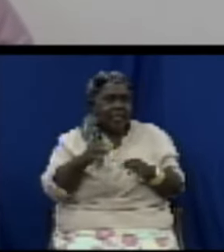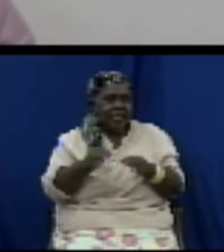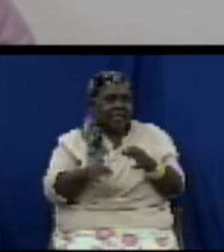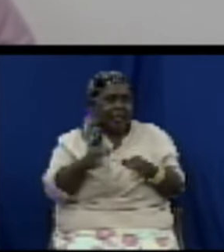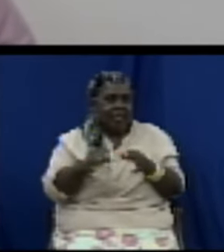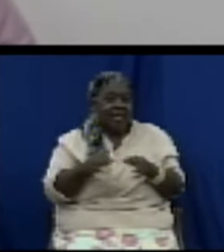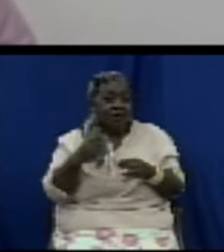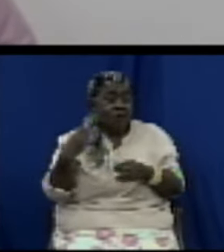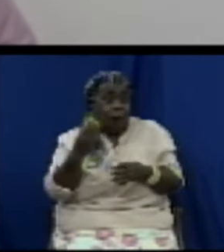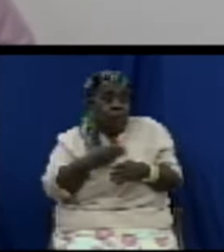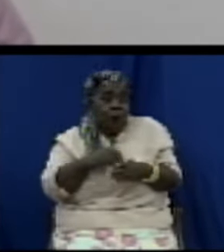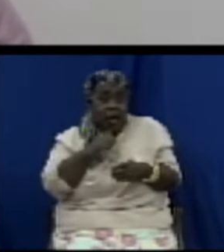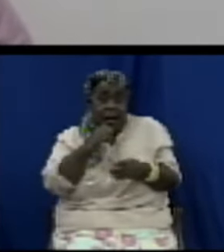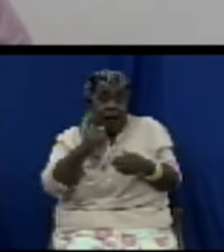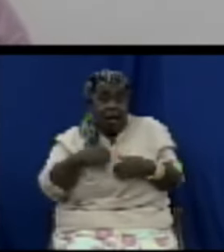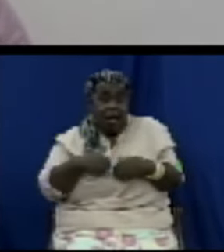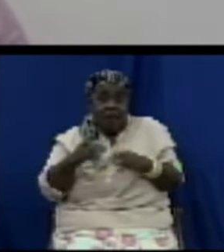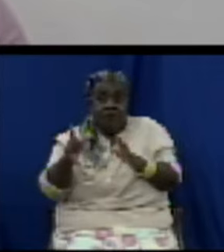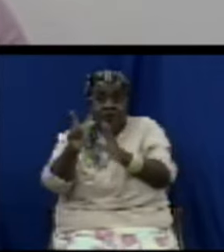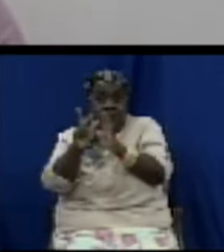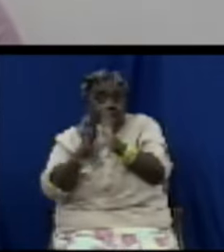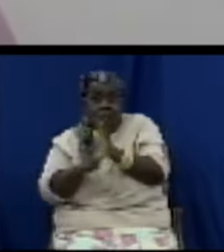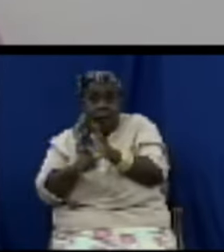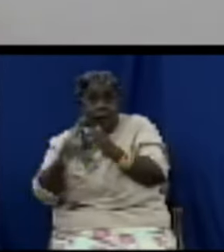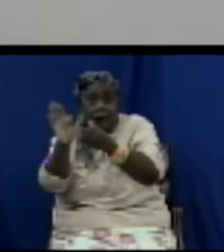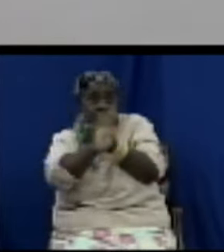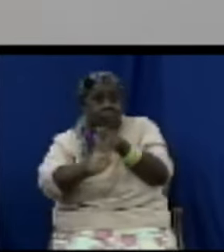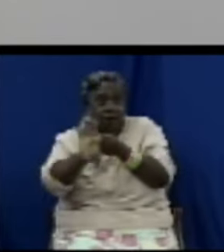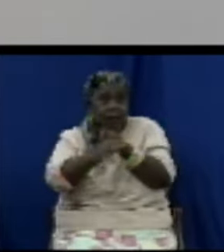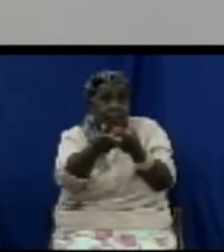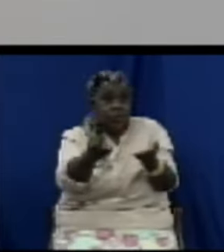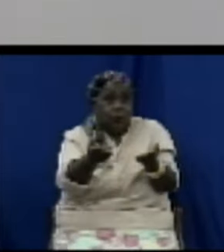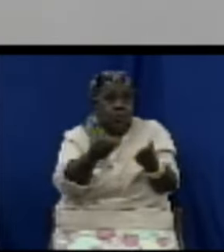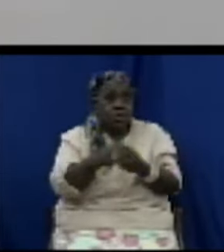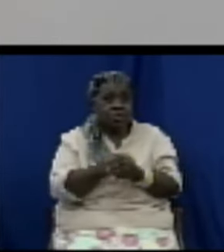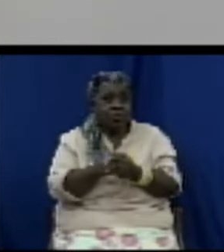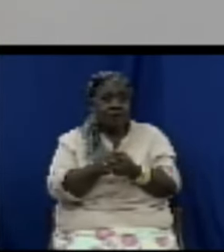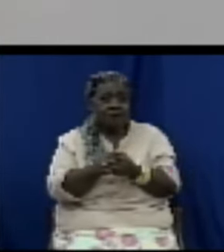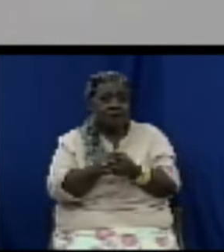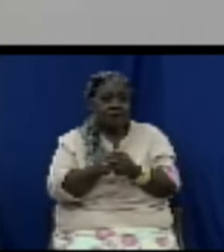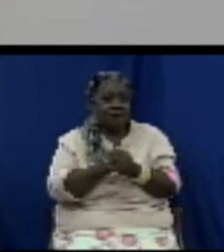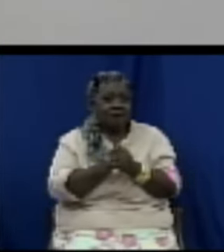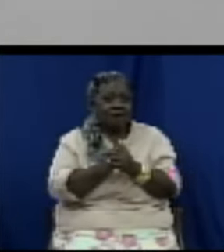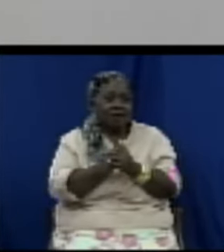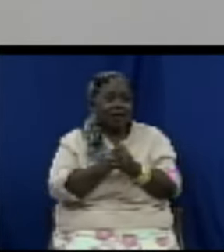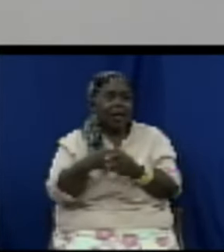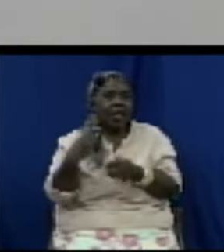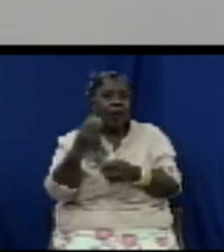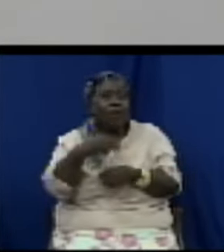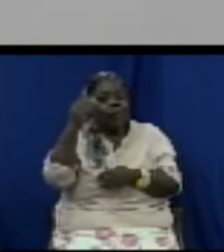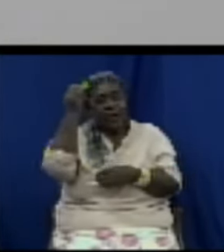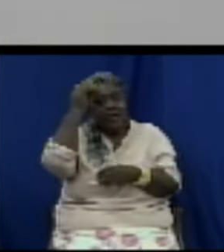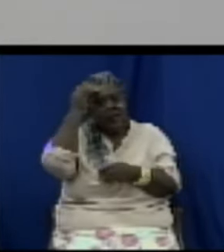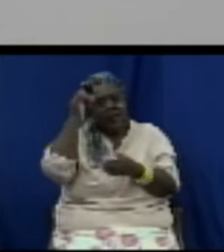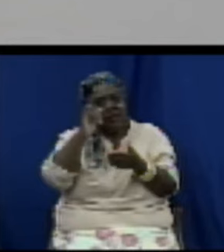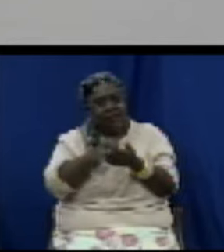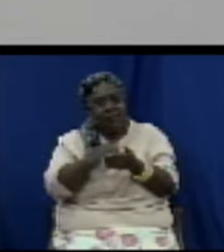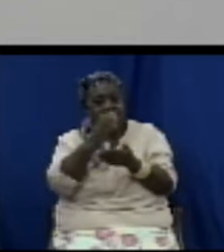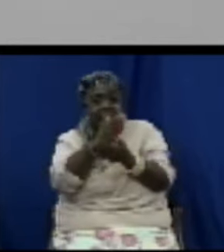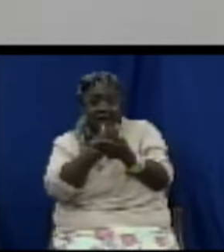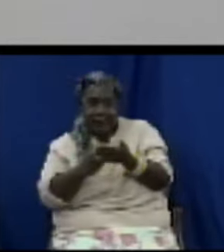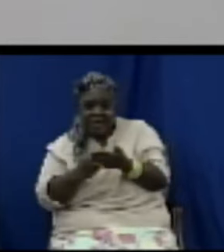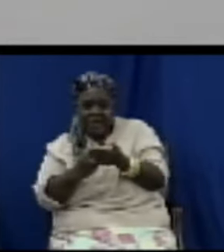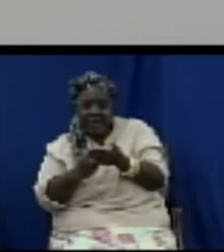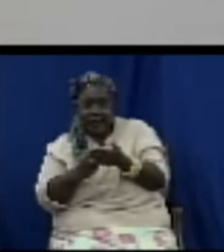legislative amendment it's clear and further we know that some countries